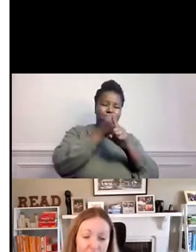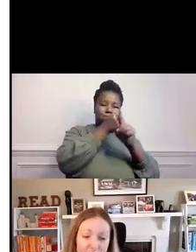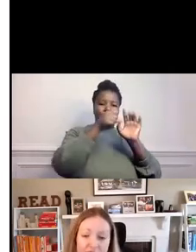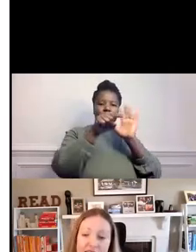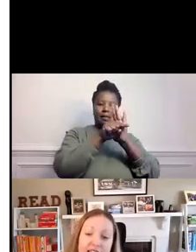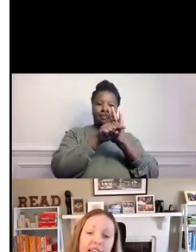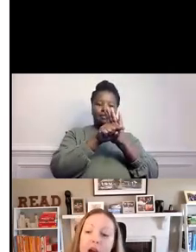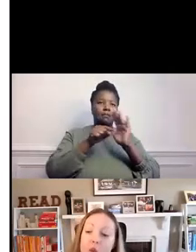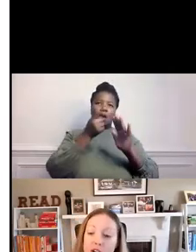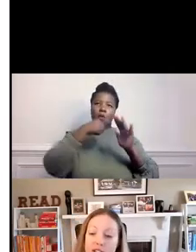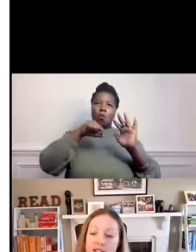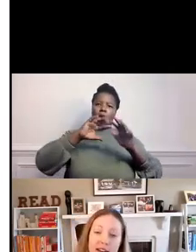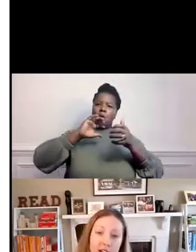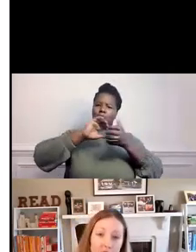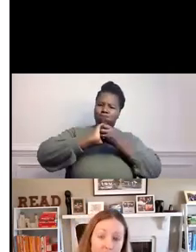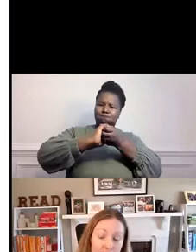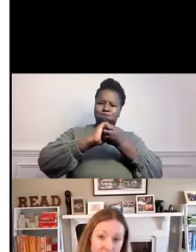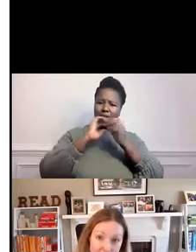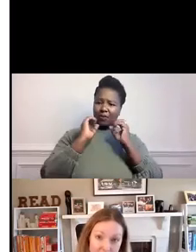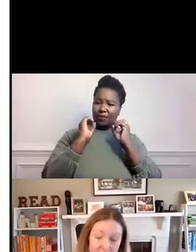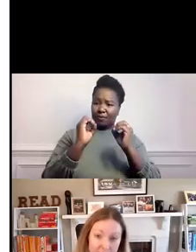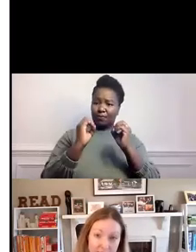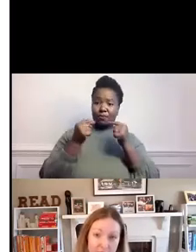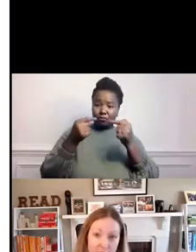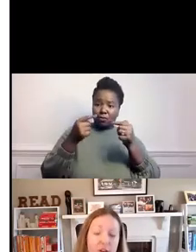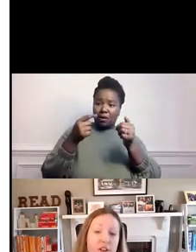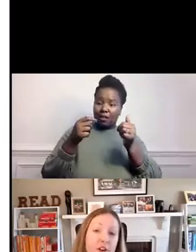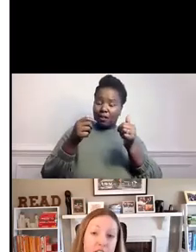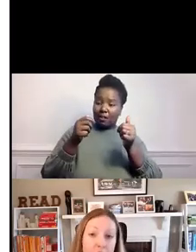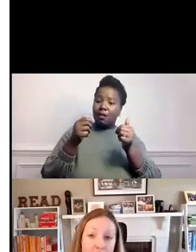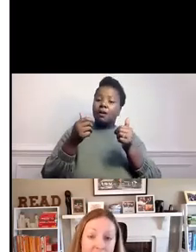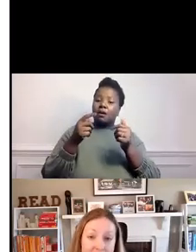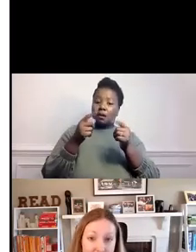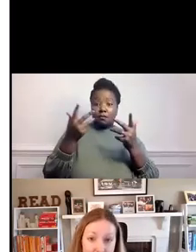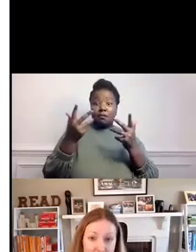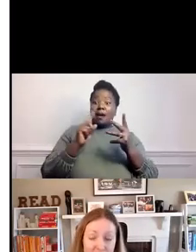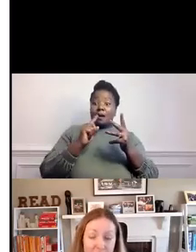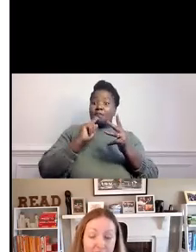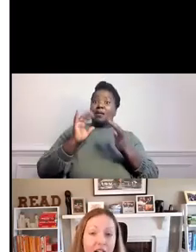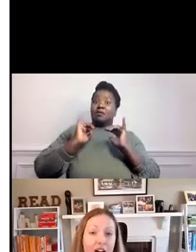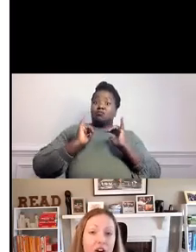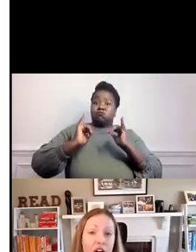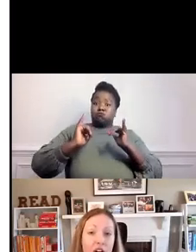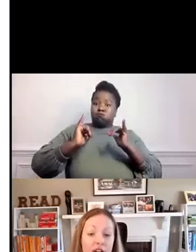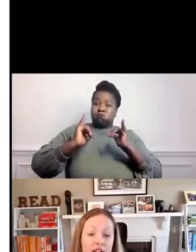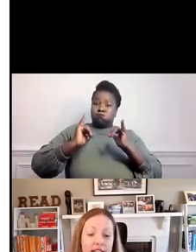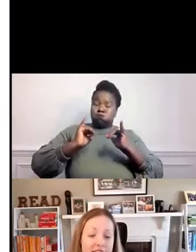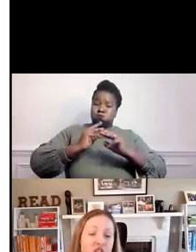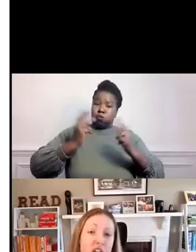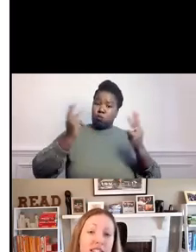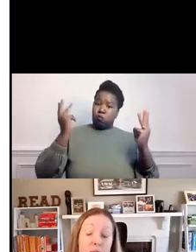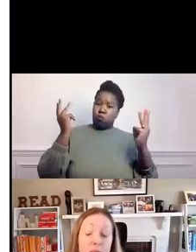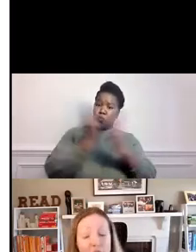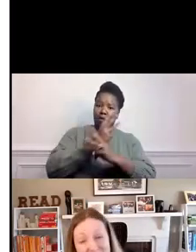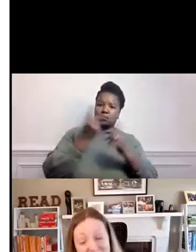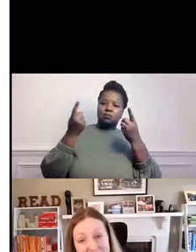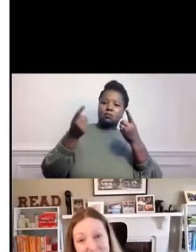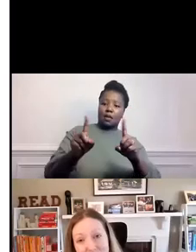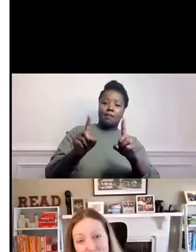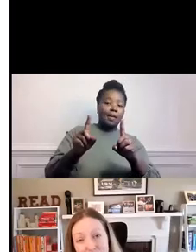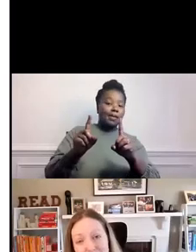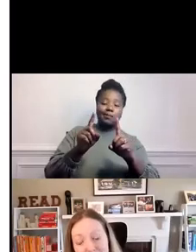together, things can get worse at an alarming rate. For the first time in a century, hunger isn't just